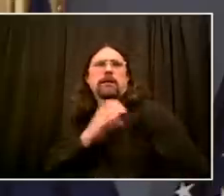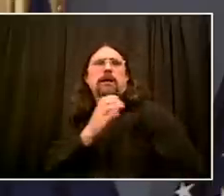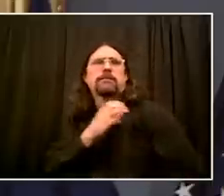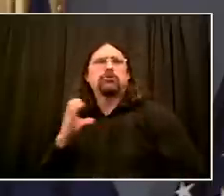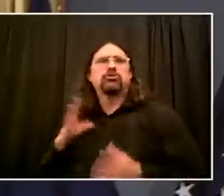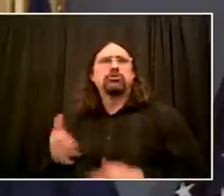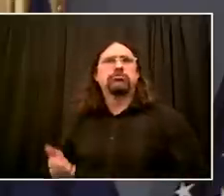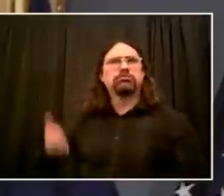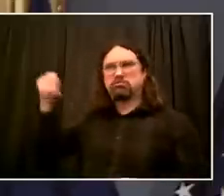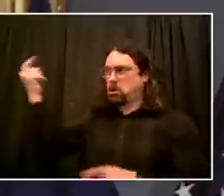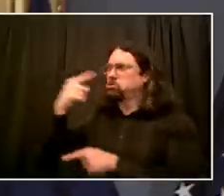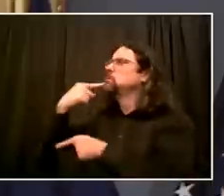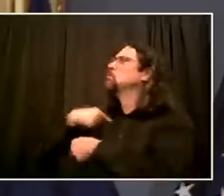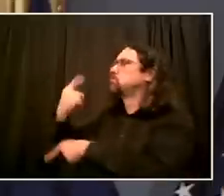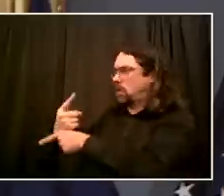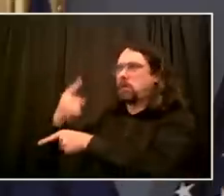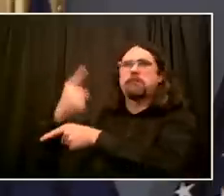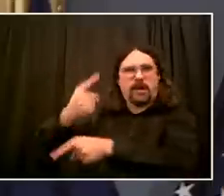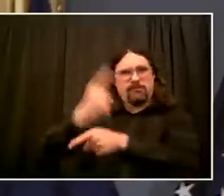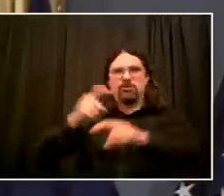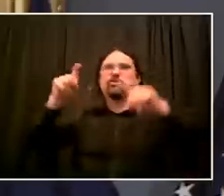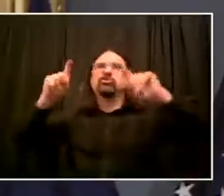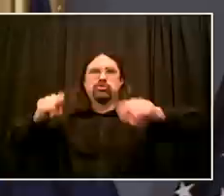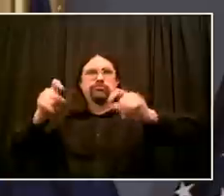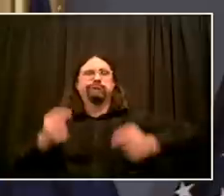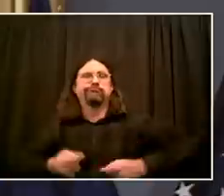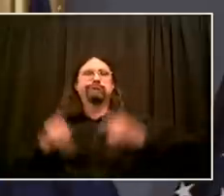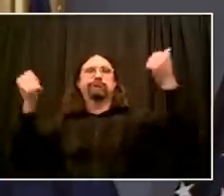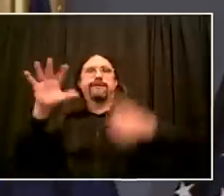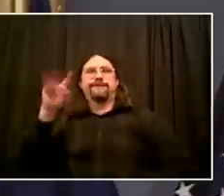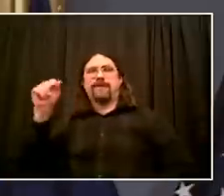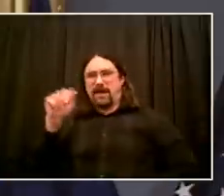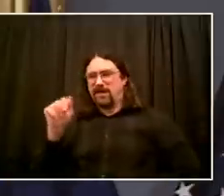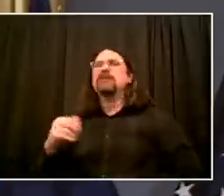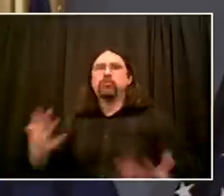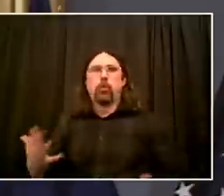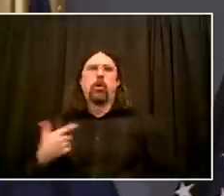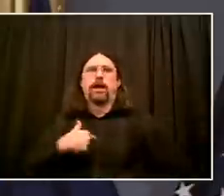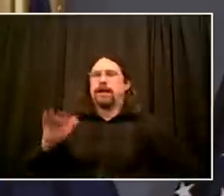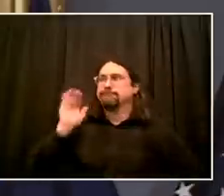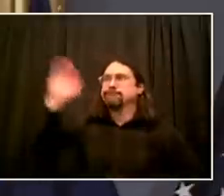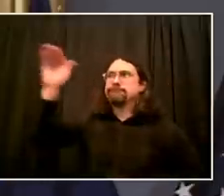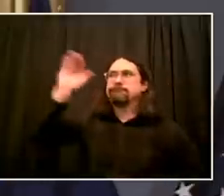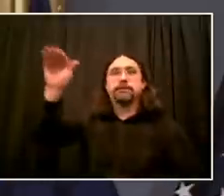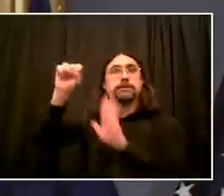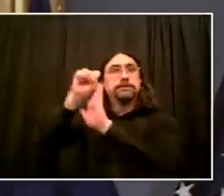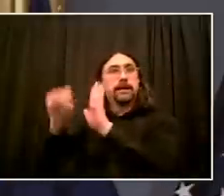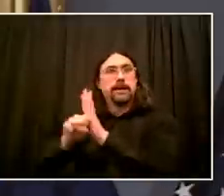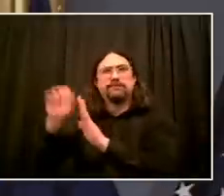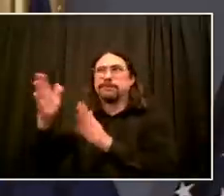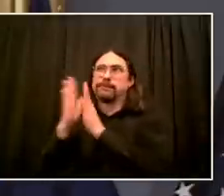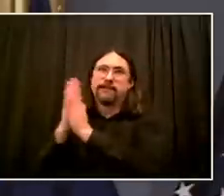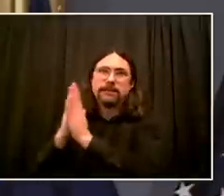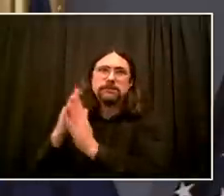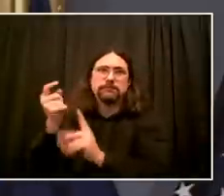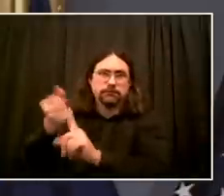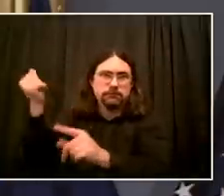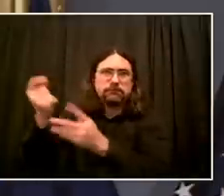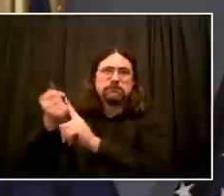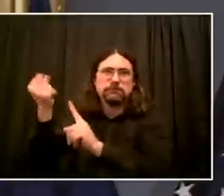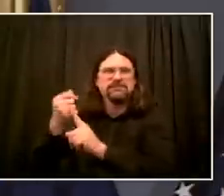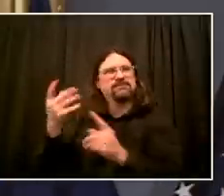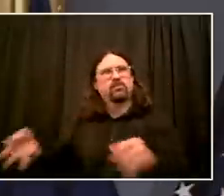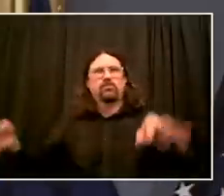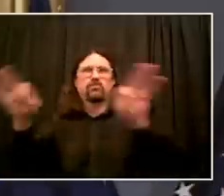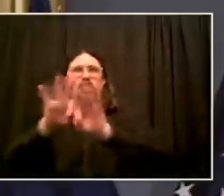law and address the legitimate issues of safety and security of our officers and move forward. If we can do that in the month of June, that would be, I think, a